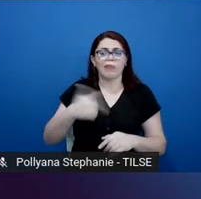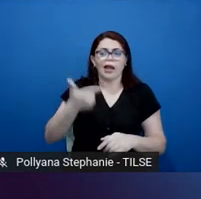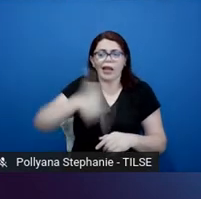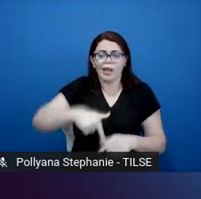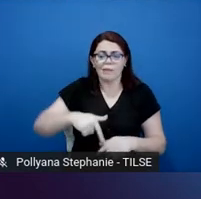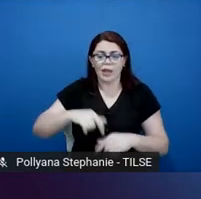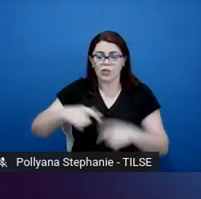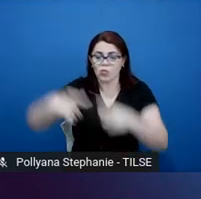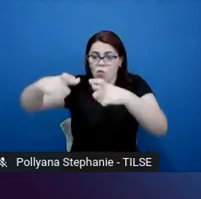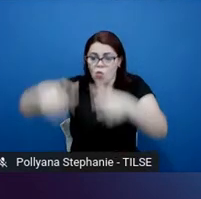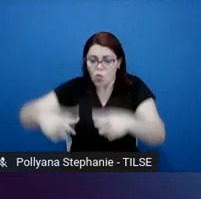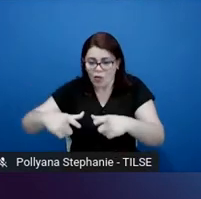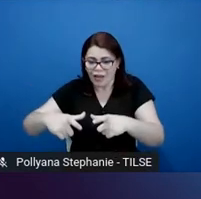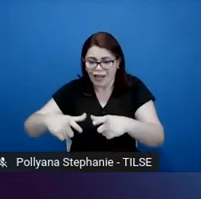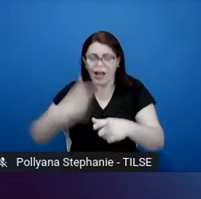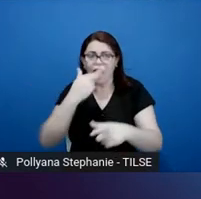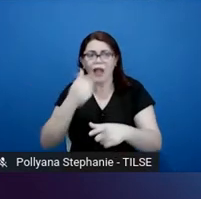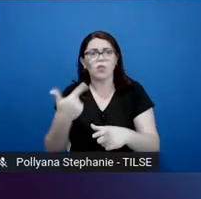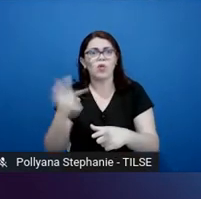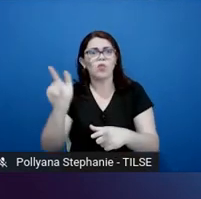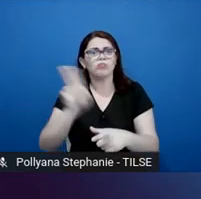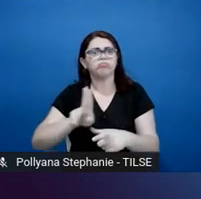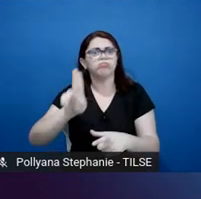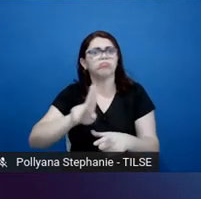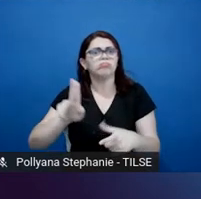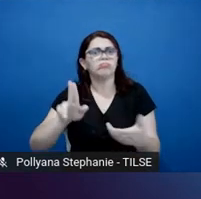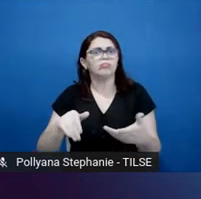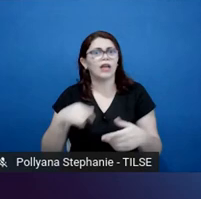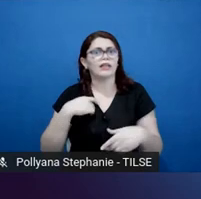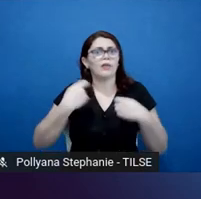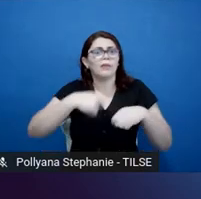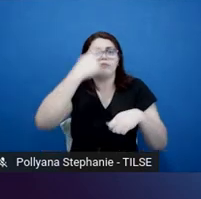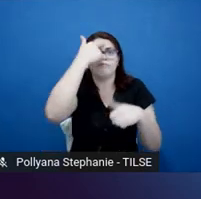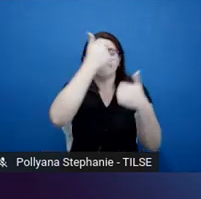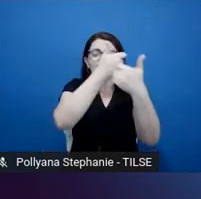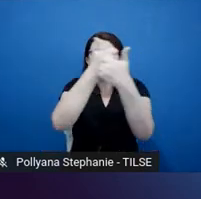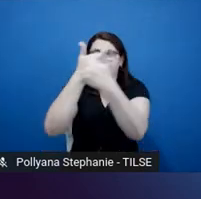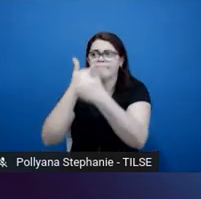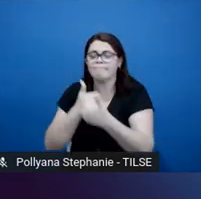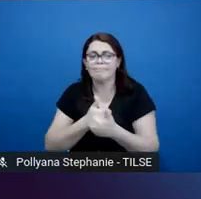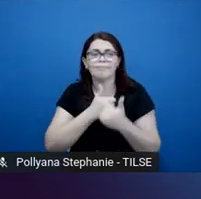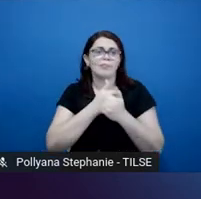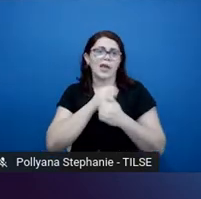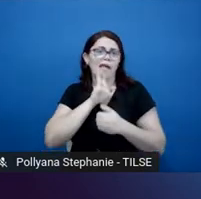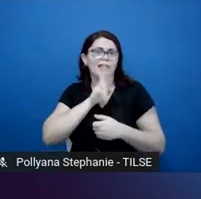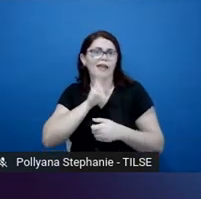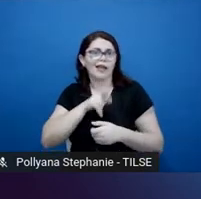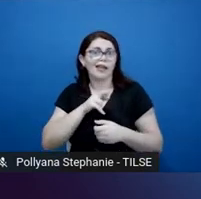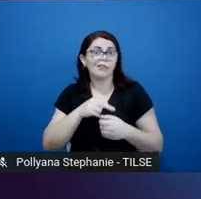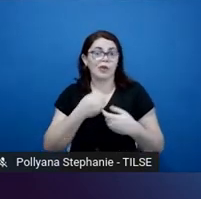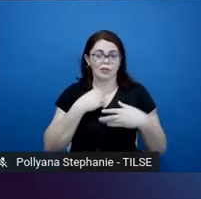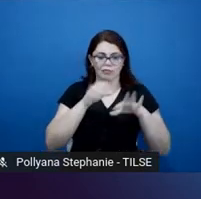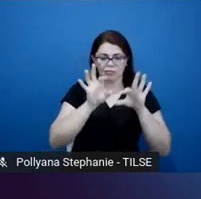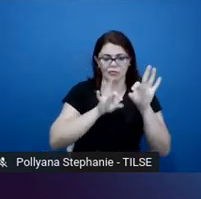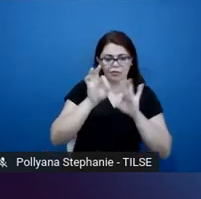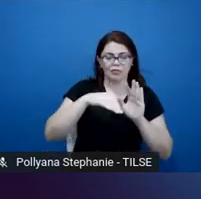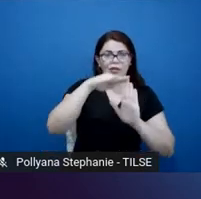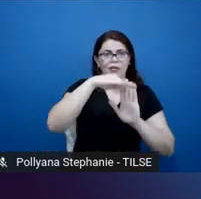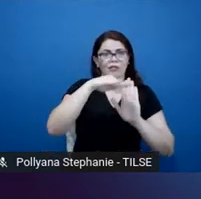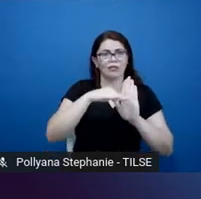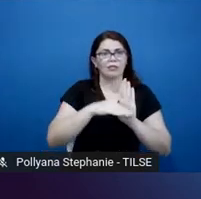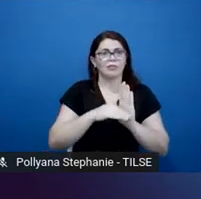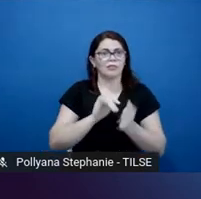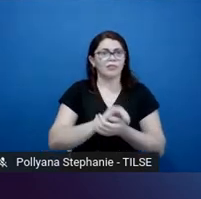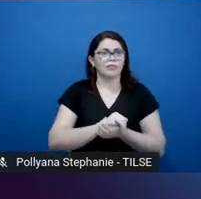So questions that we need to think about and answer as we're designing an EMI program. And then we have to think about the population